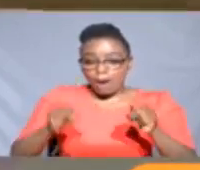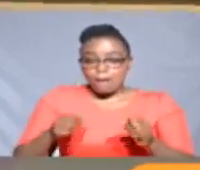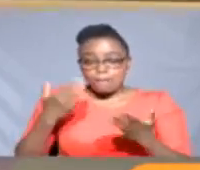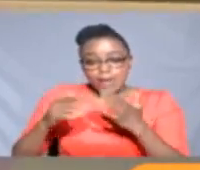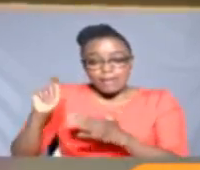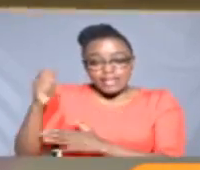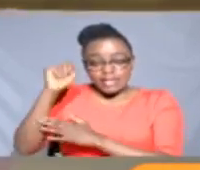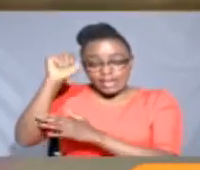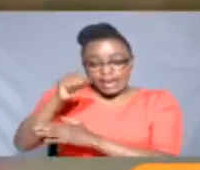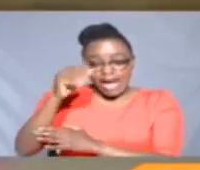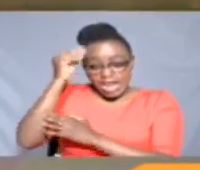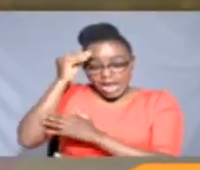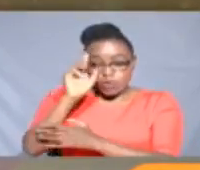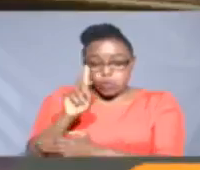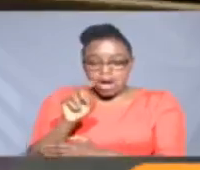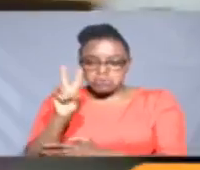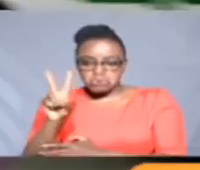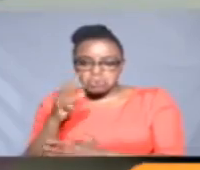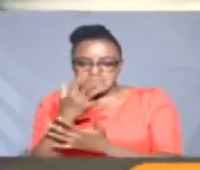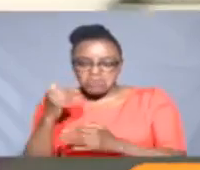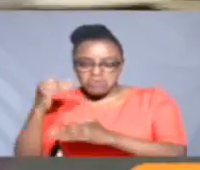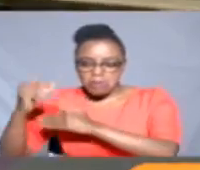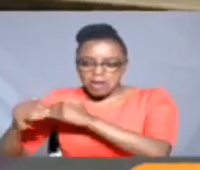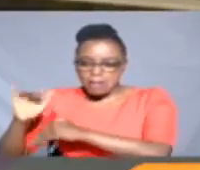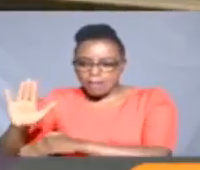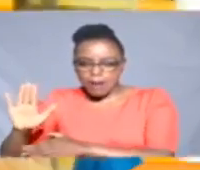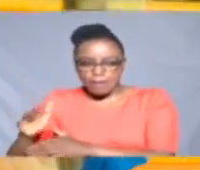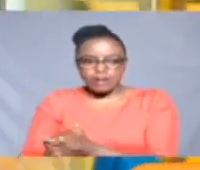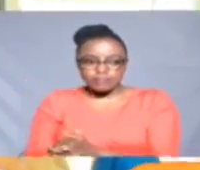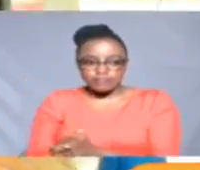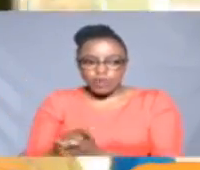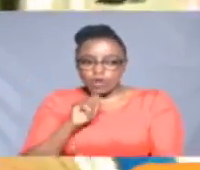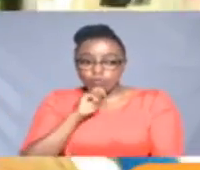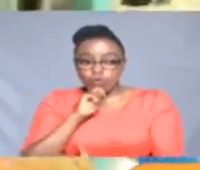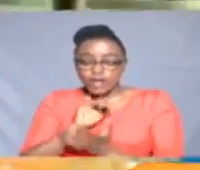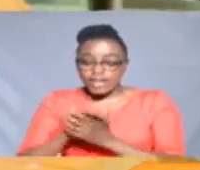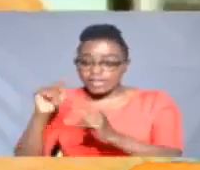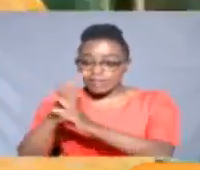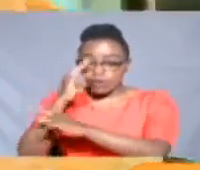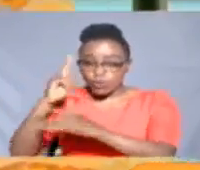Perhaps Kenya can learn one or two things from her neighbor, we wondered.